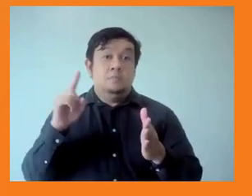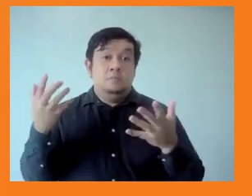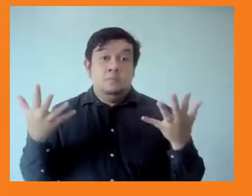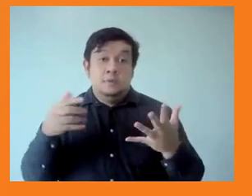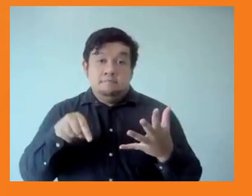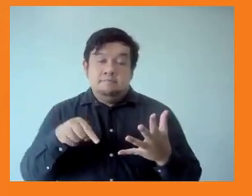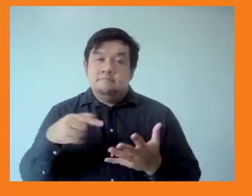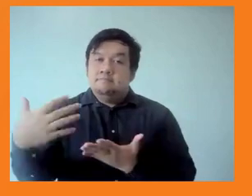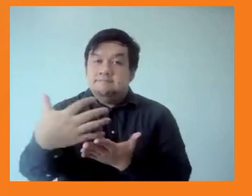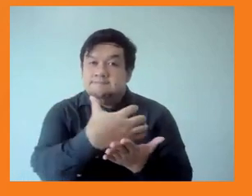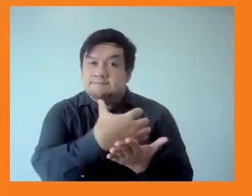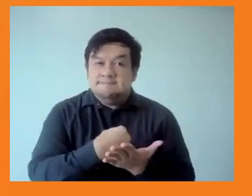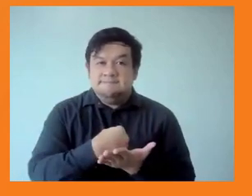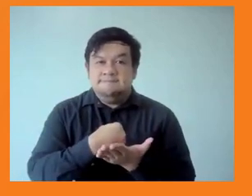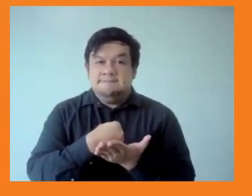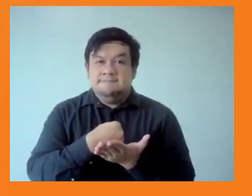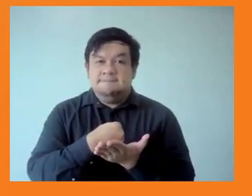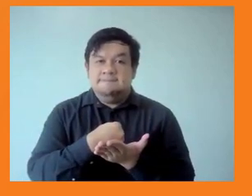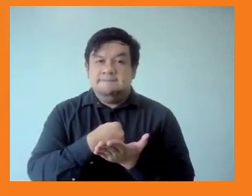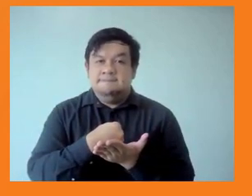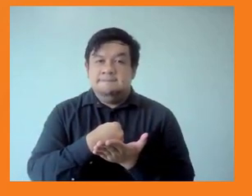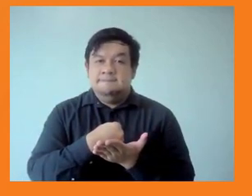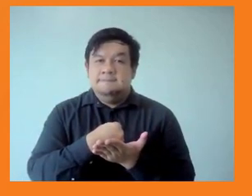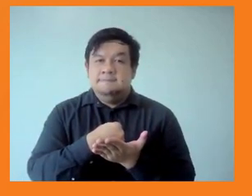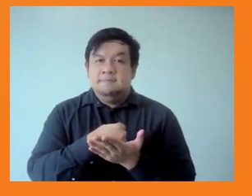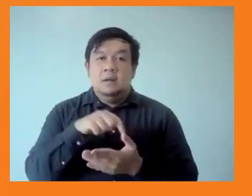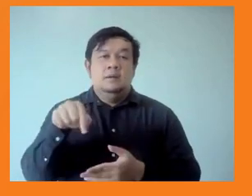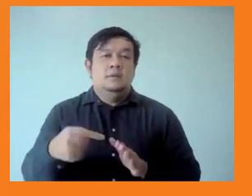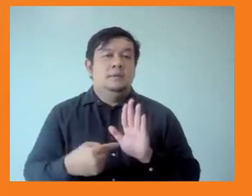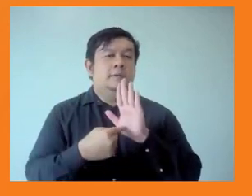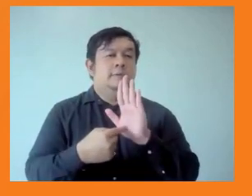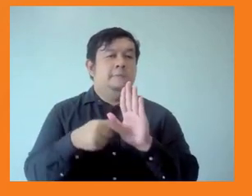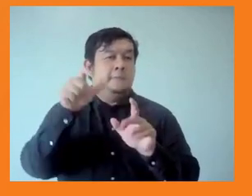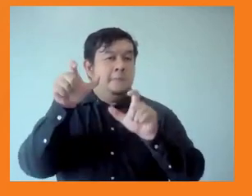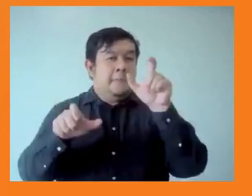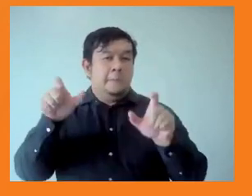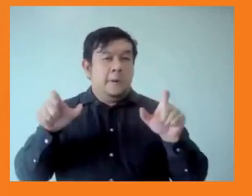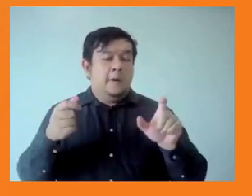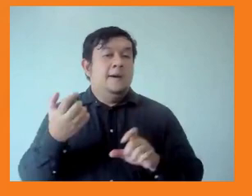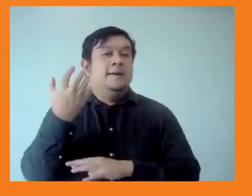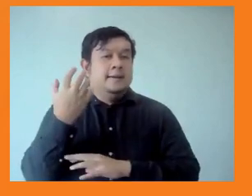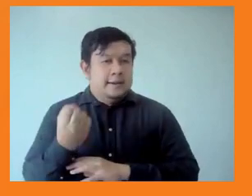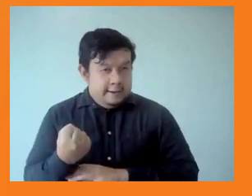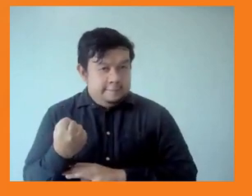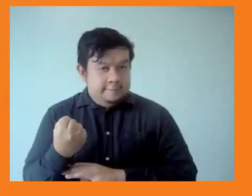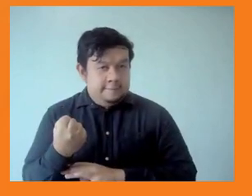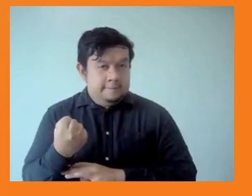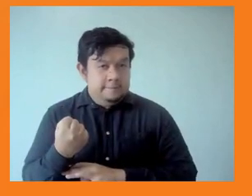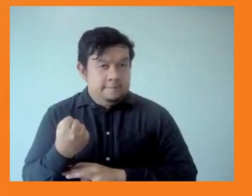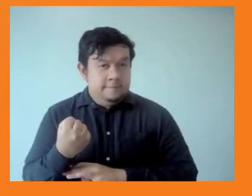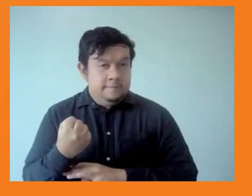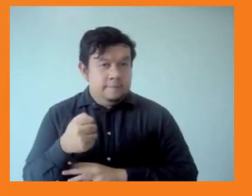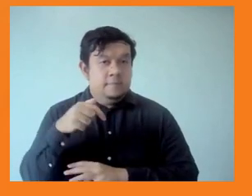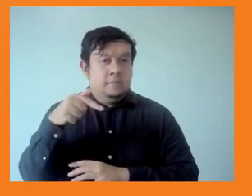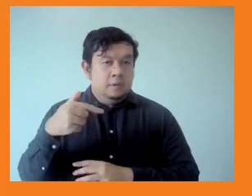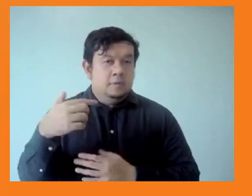human-centric and allows us to make sure that we don't pollute natural resources like rivers. The